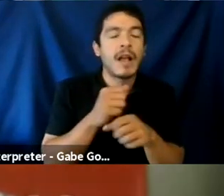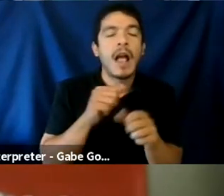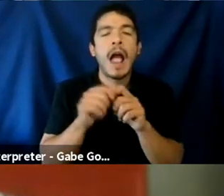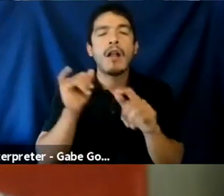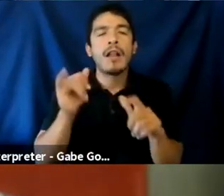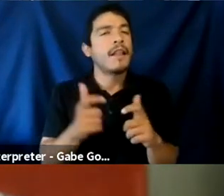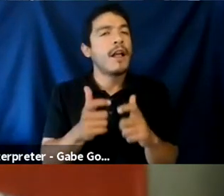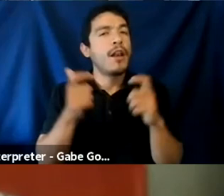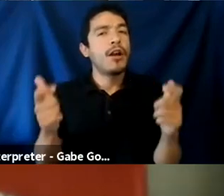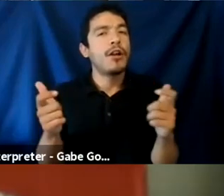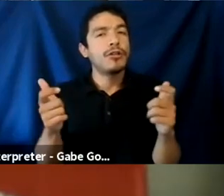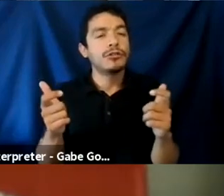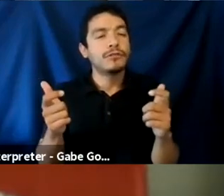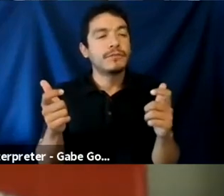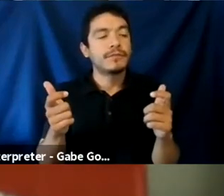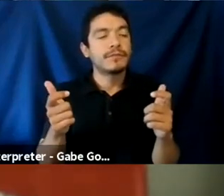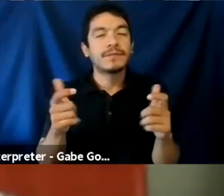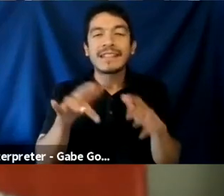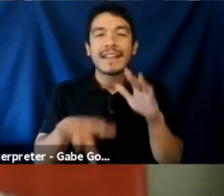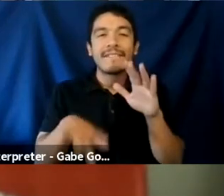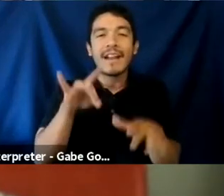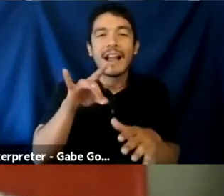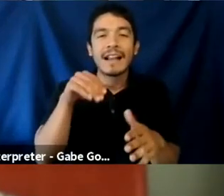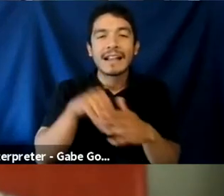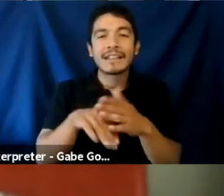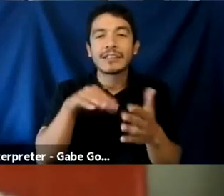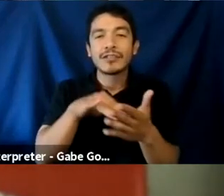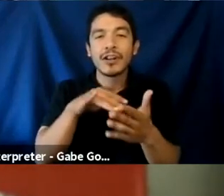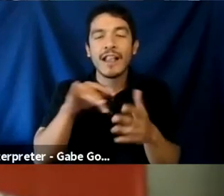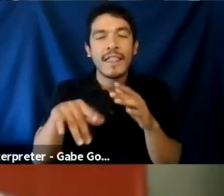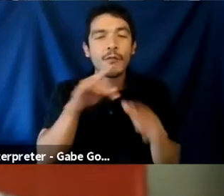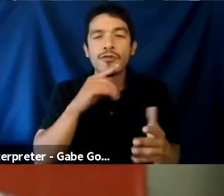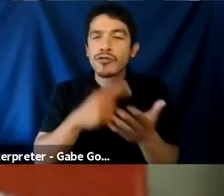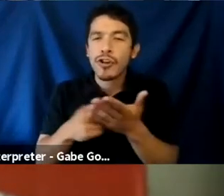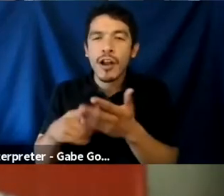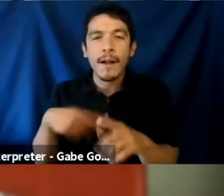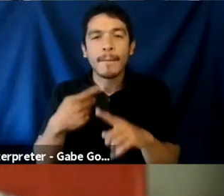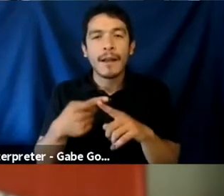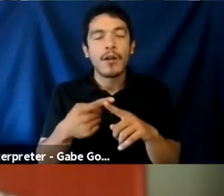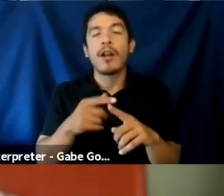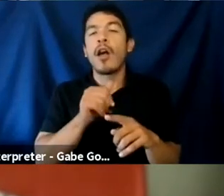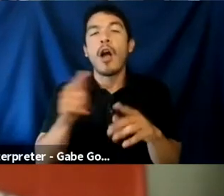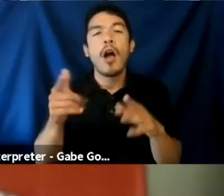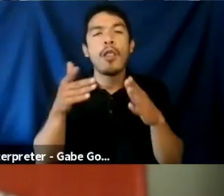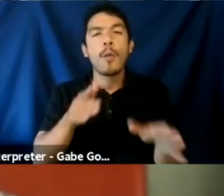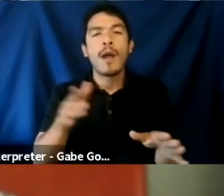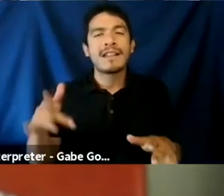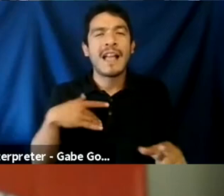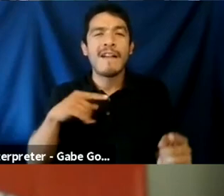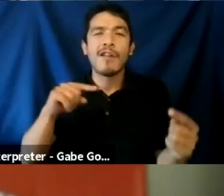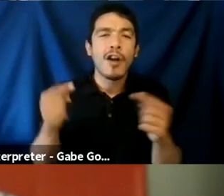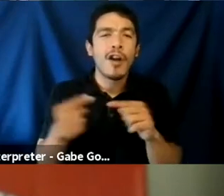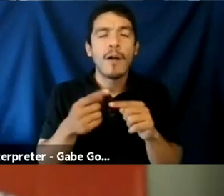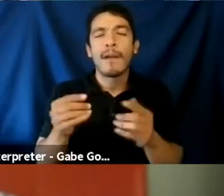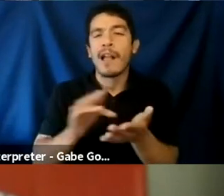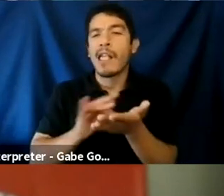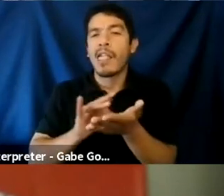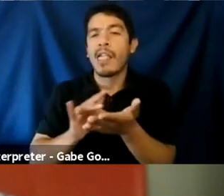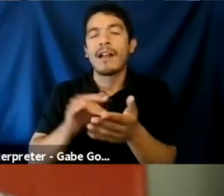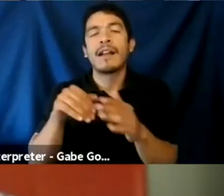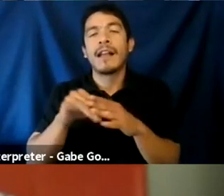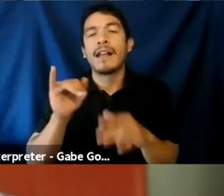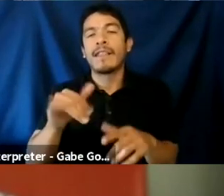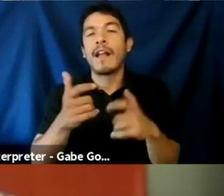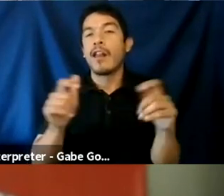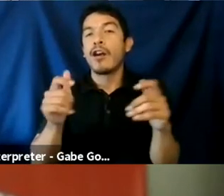larger, you know, the, the findings in the study, right, that we were talking about all of the, the ways that there are harm and toxicity in the larger streaming space. How does